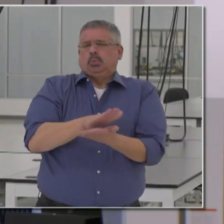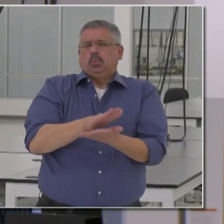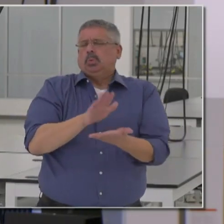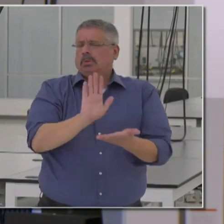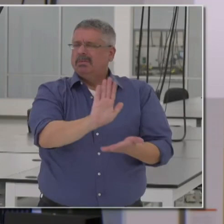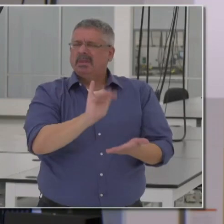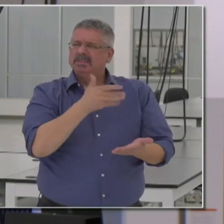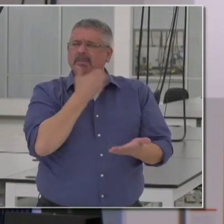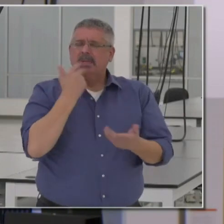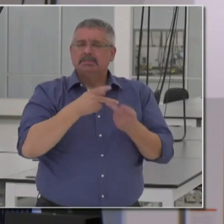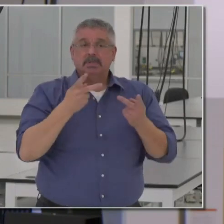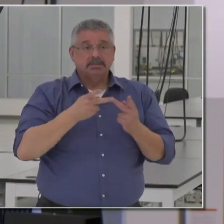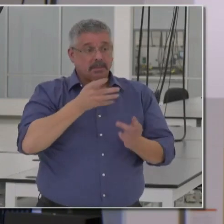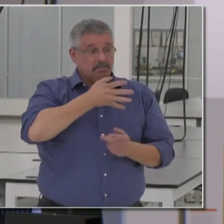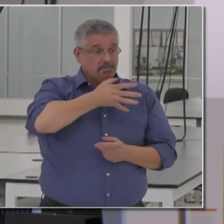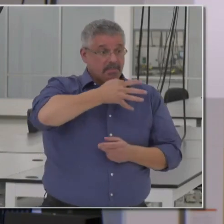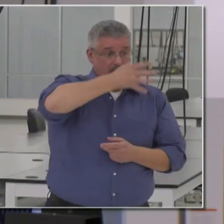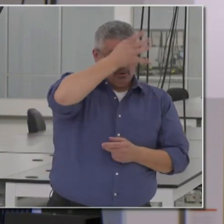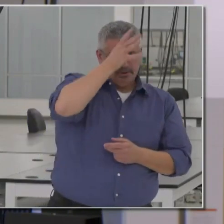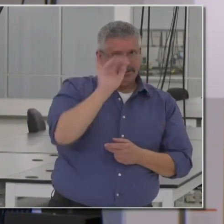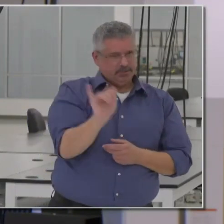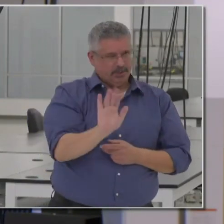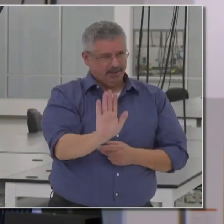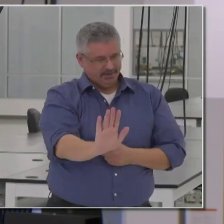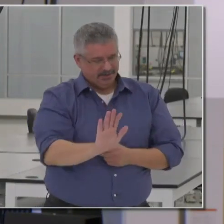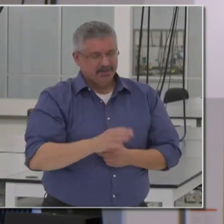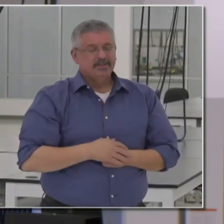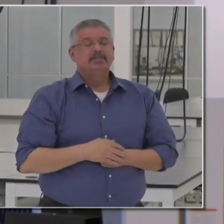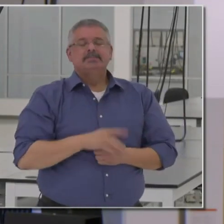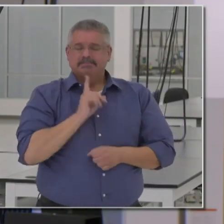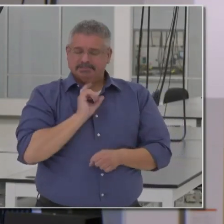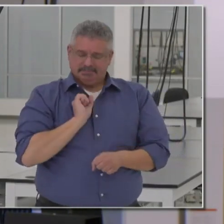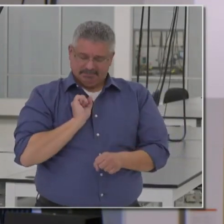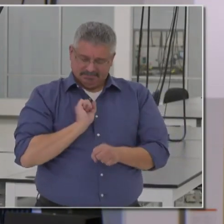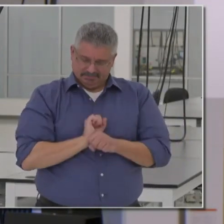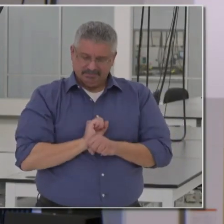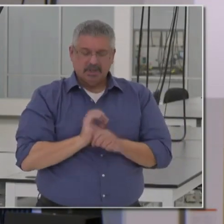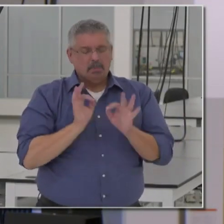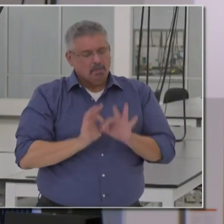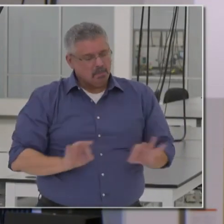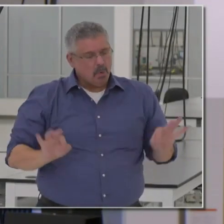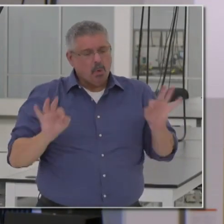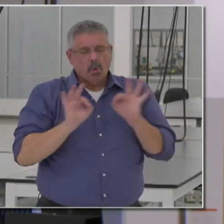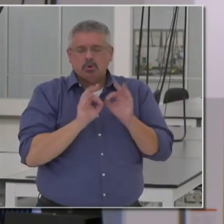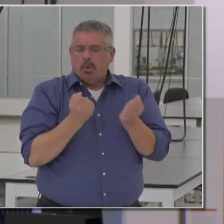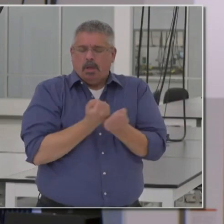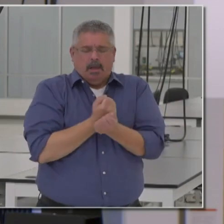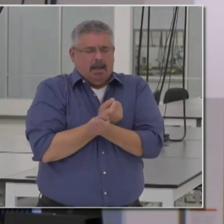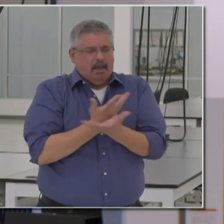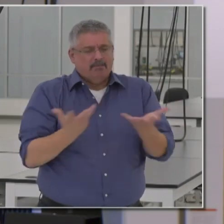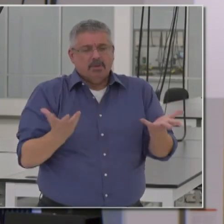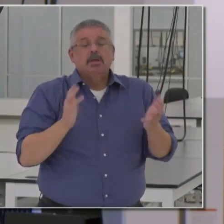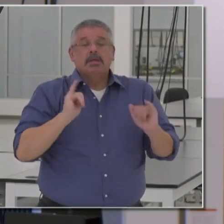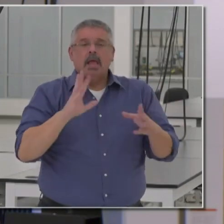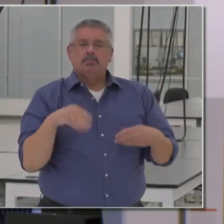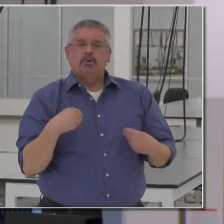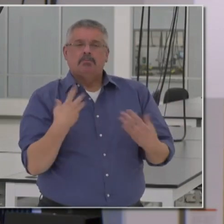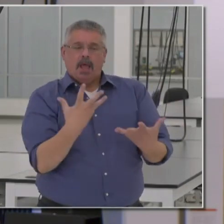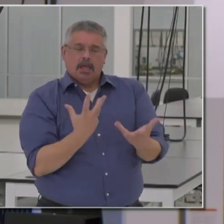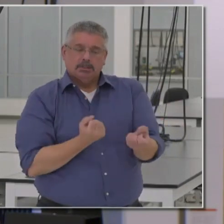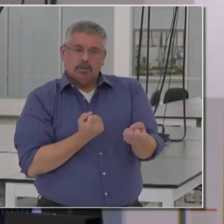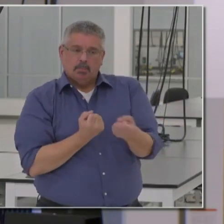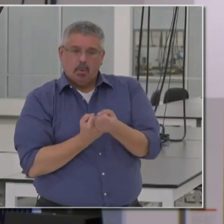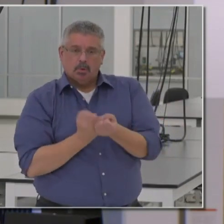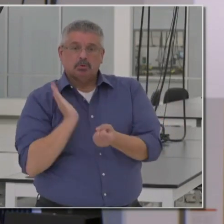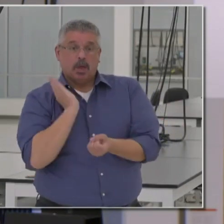certainly the best place for their parents as well. And so it is absolutely incumbent to do everything in our power to provide support